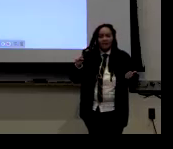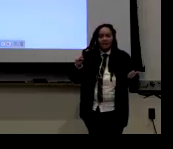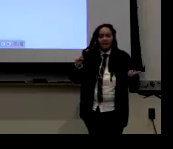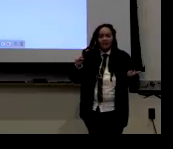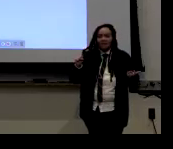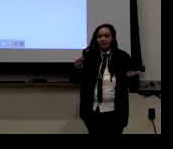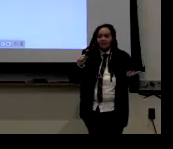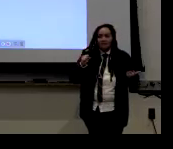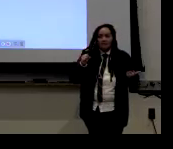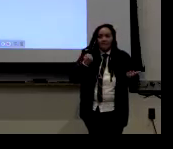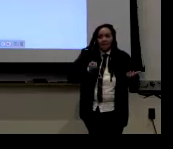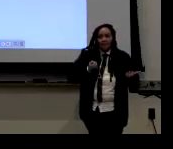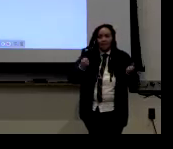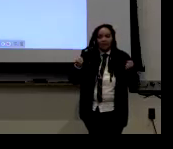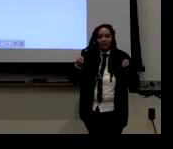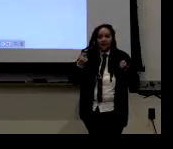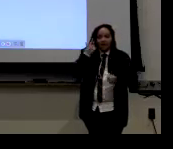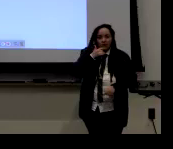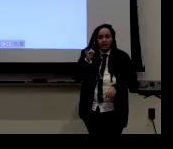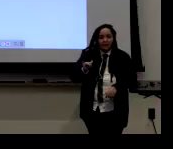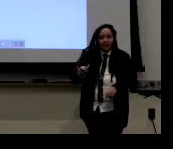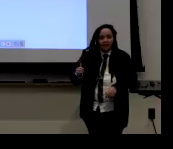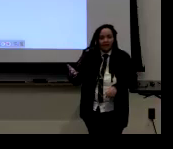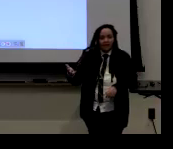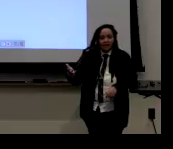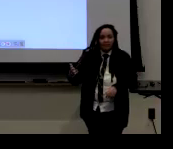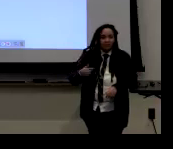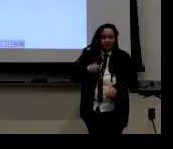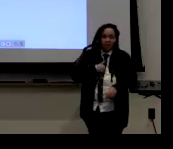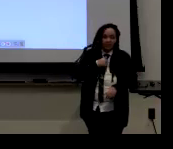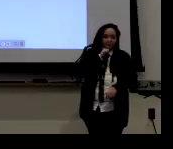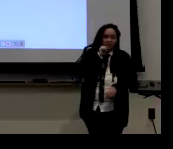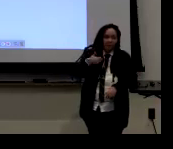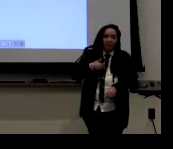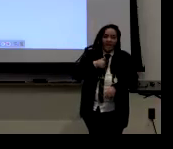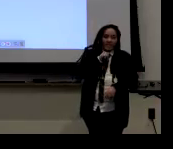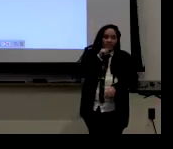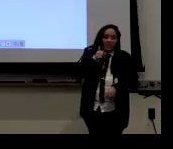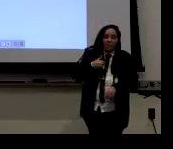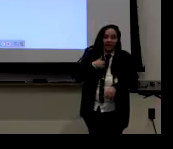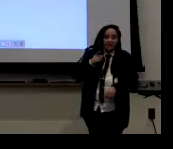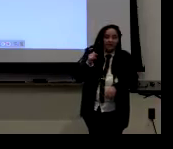So high class, what does high class masculine signing look like?